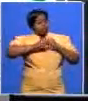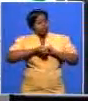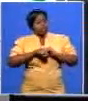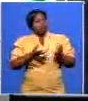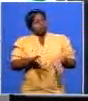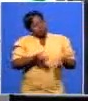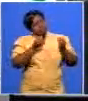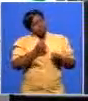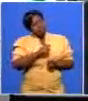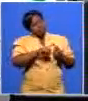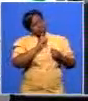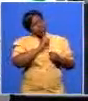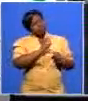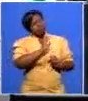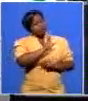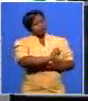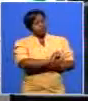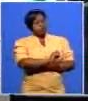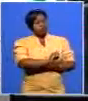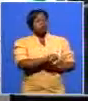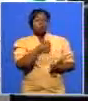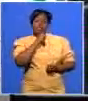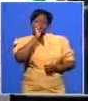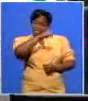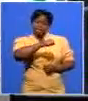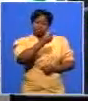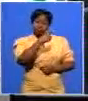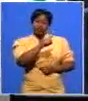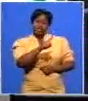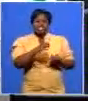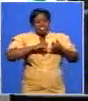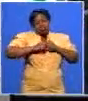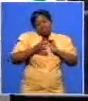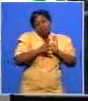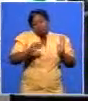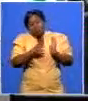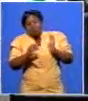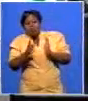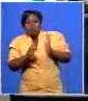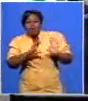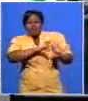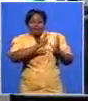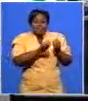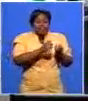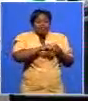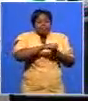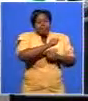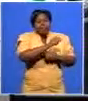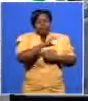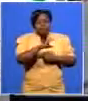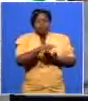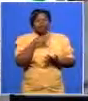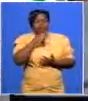get an answer for you on was yes you're correct rubbing themselves um and by so doing